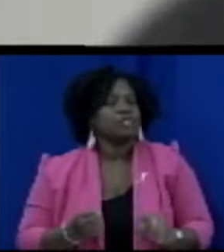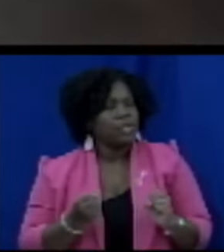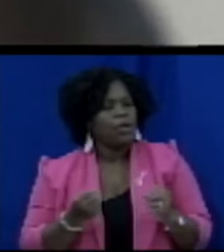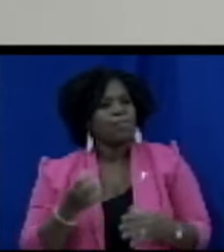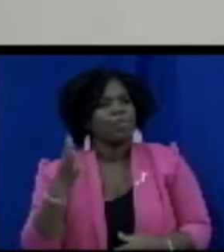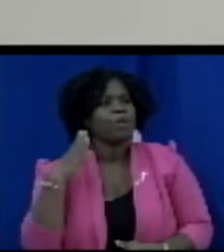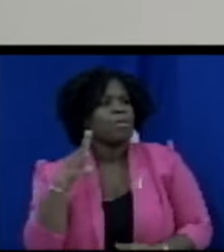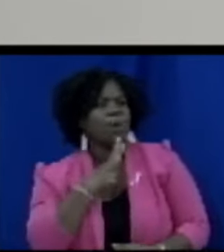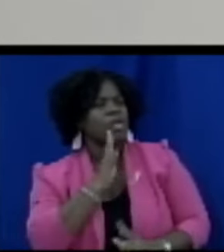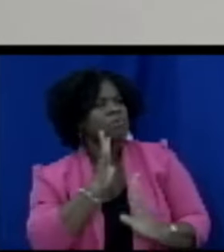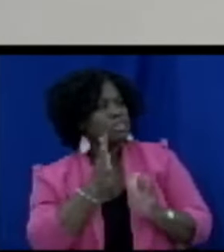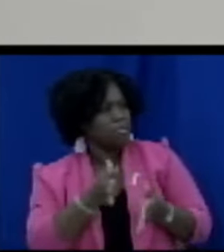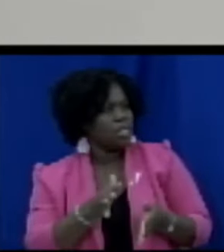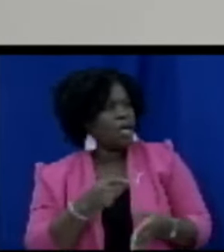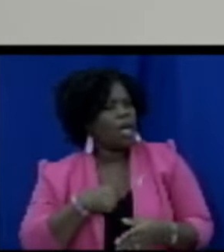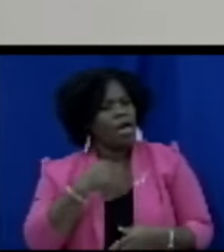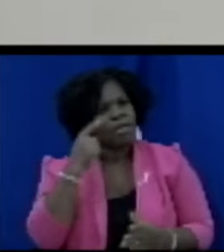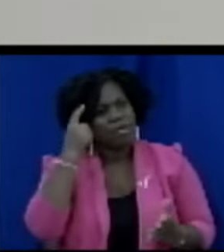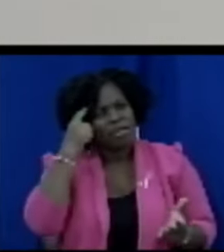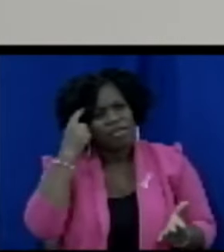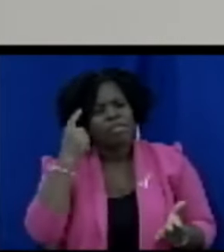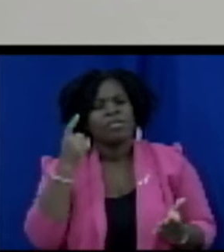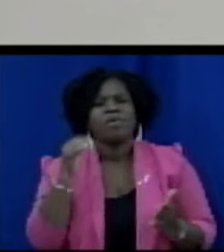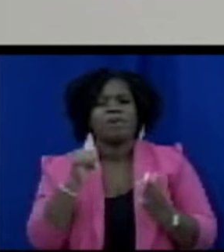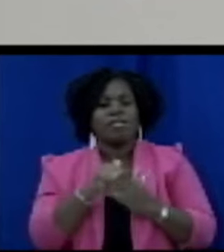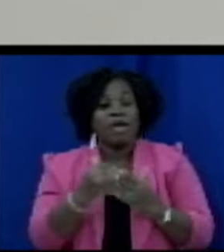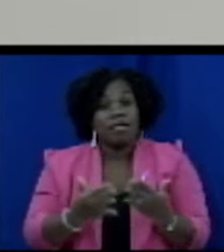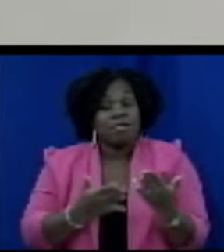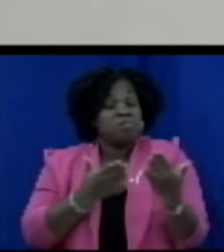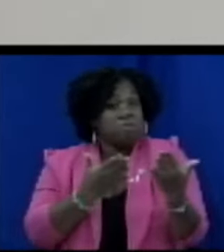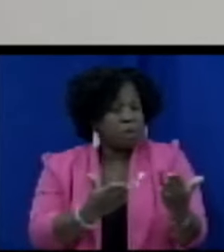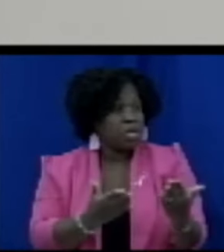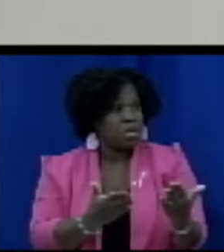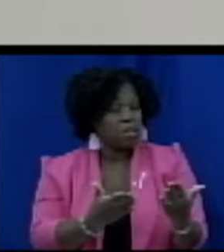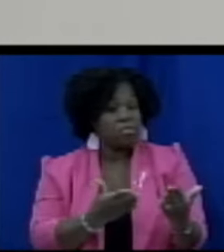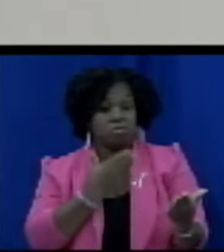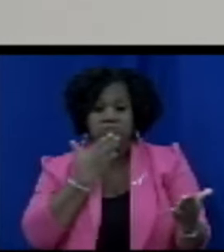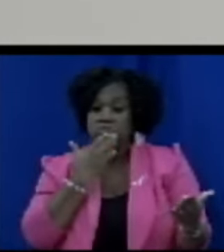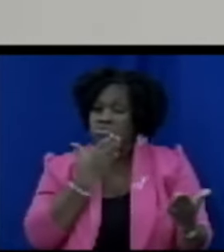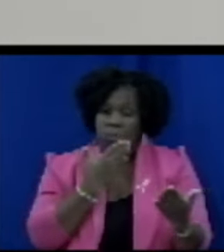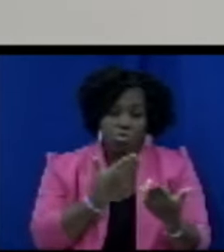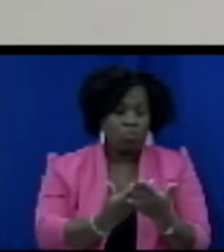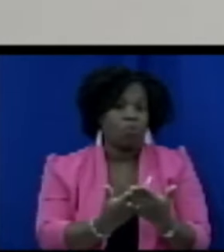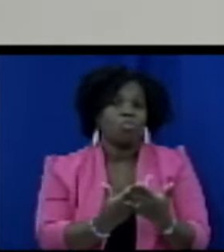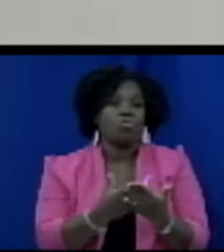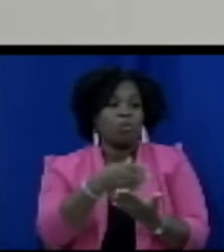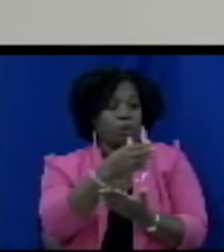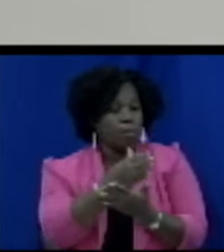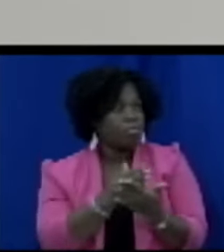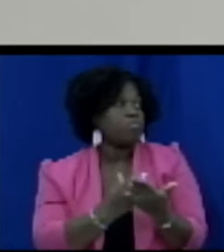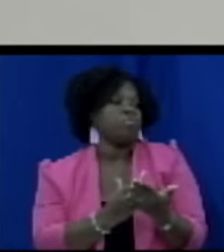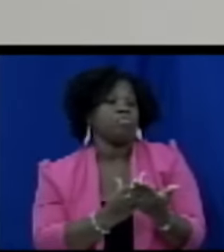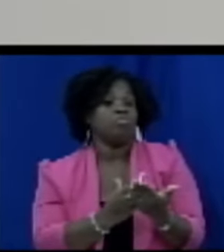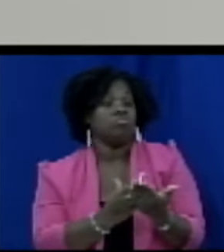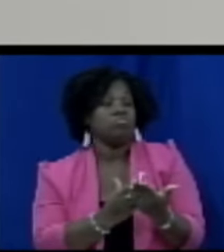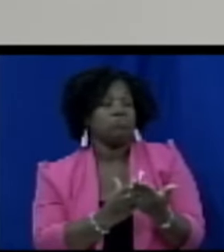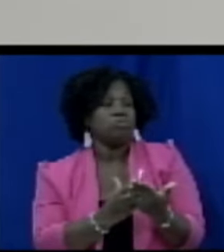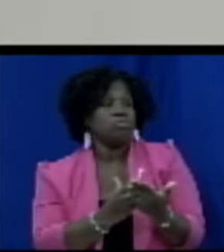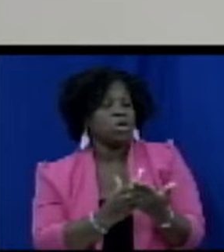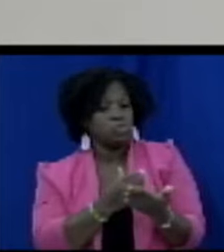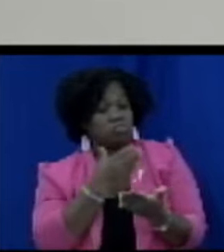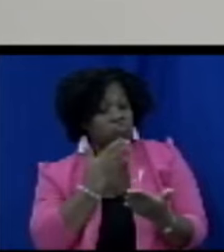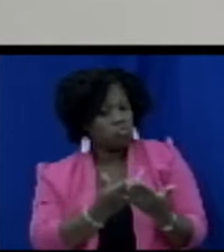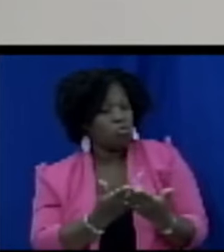Speaker I think that the bill is a very good piece of legislation I would not